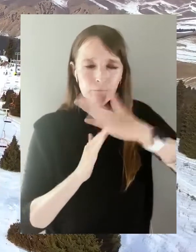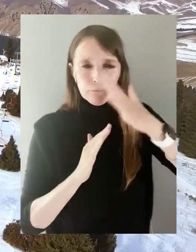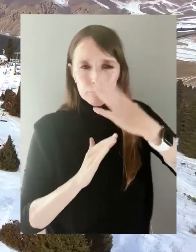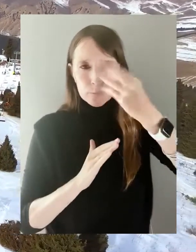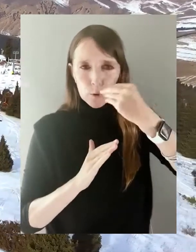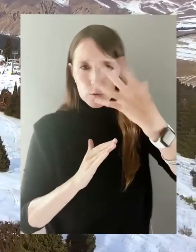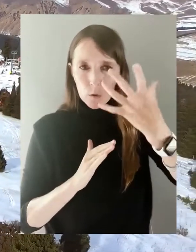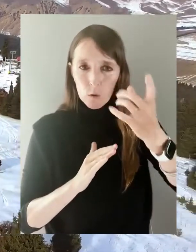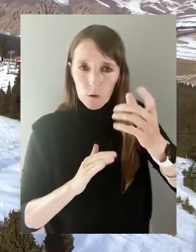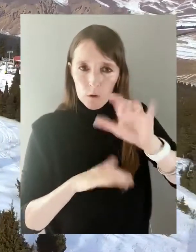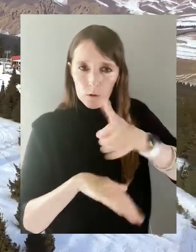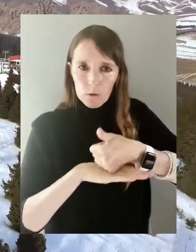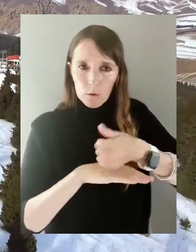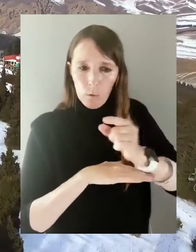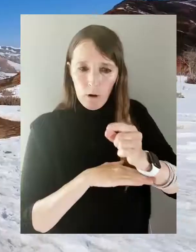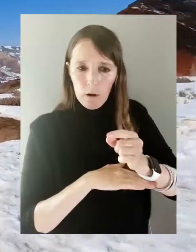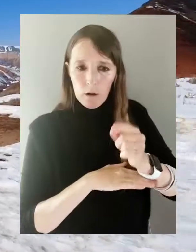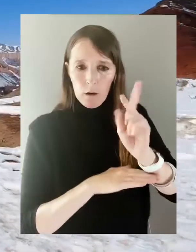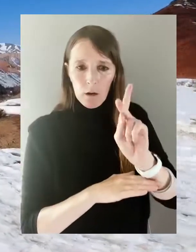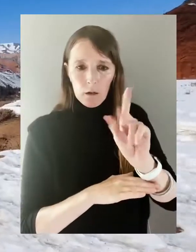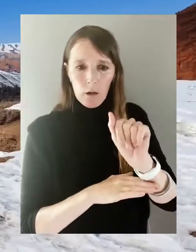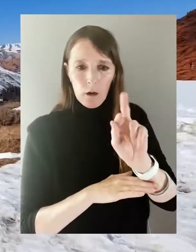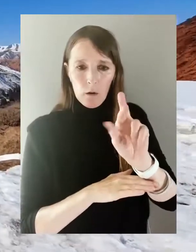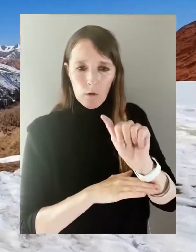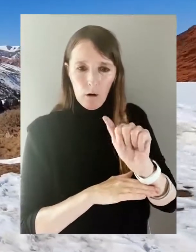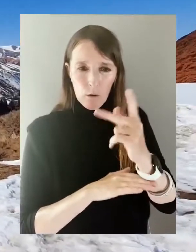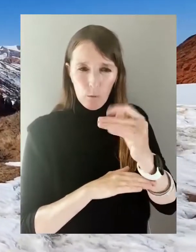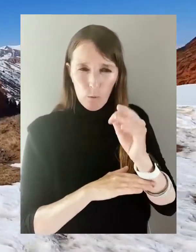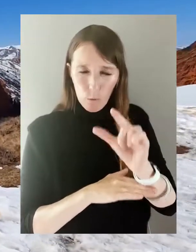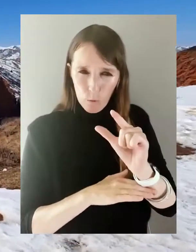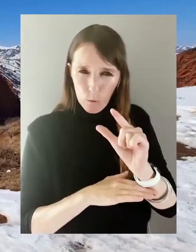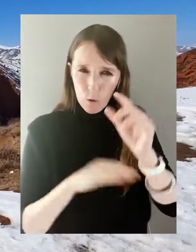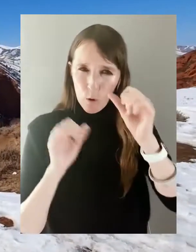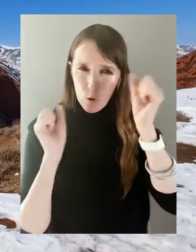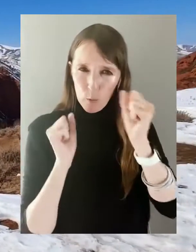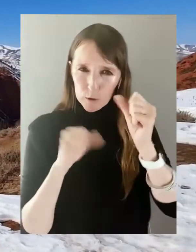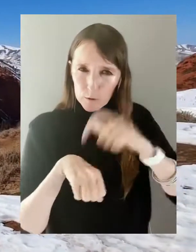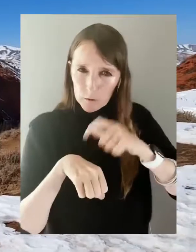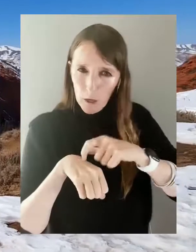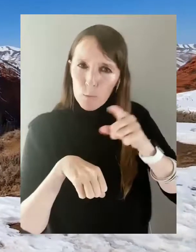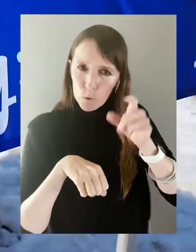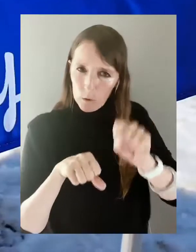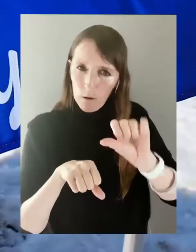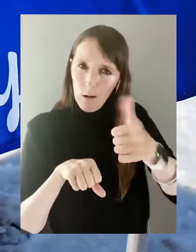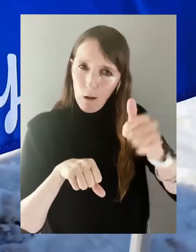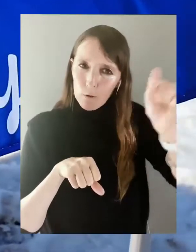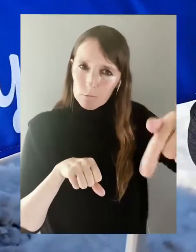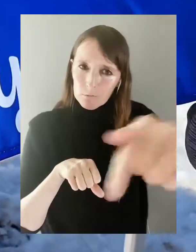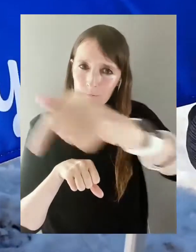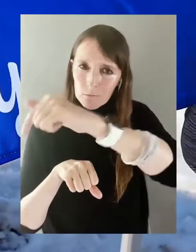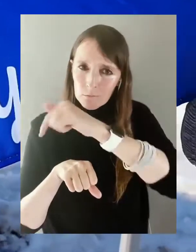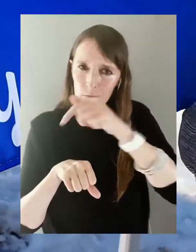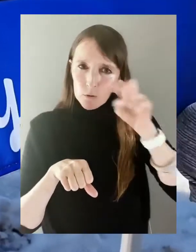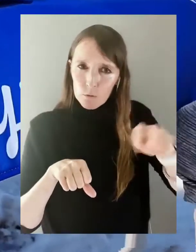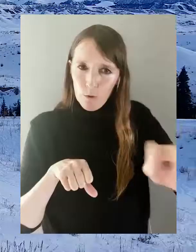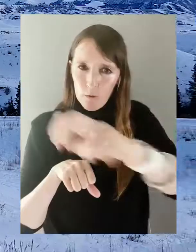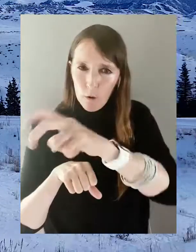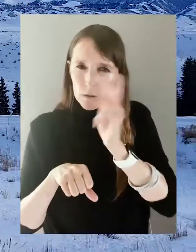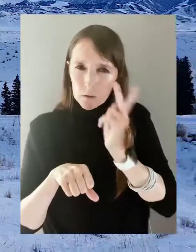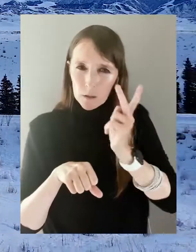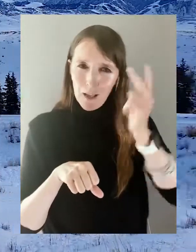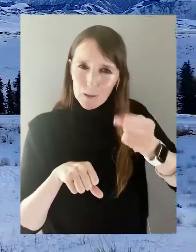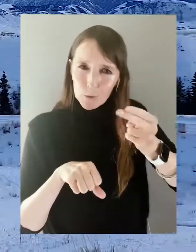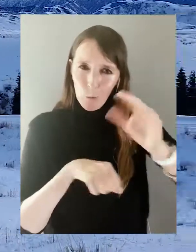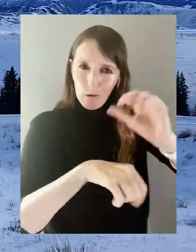beautiful of them is located near Karakol. In winter you can also travel to other parts of Kyrgyzstan and visit historical